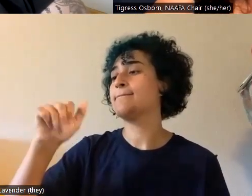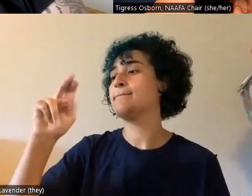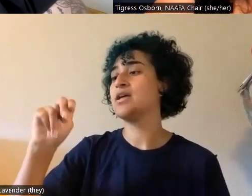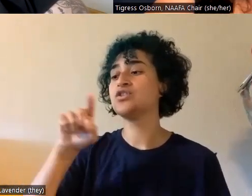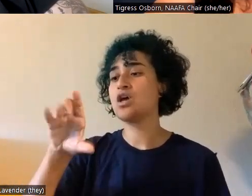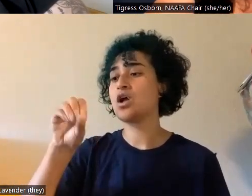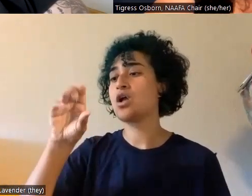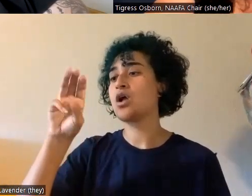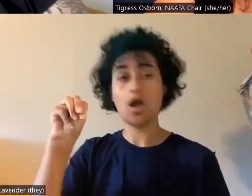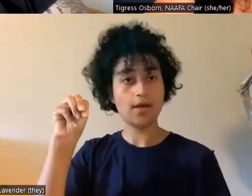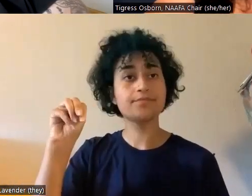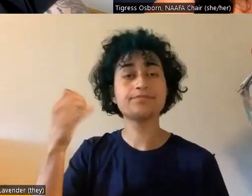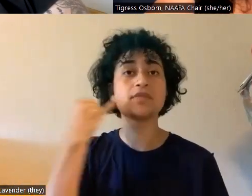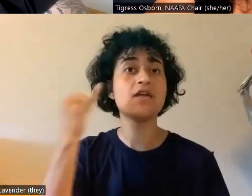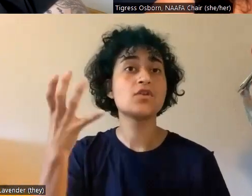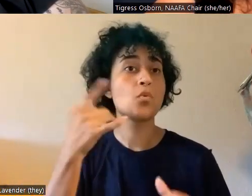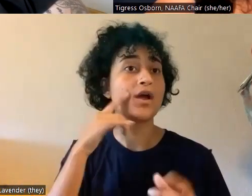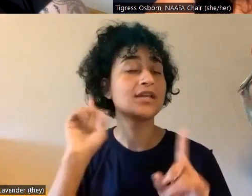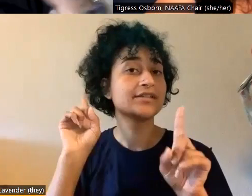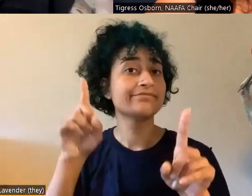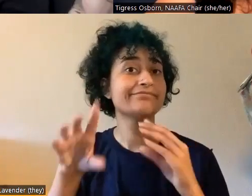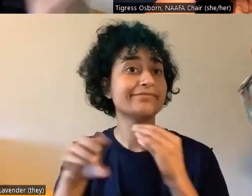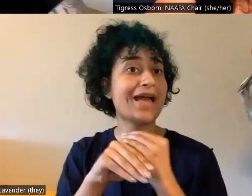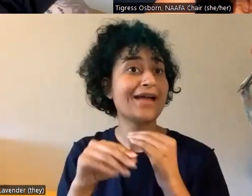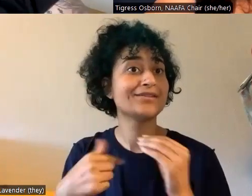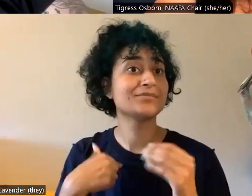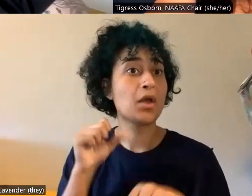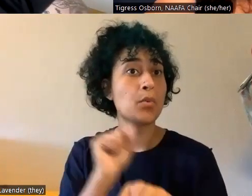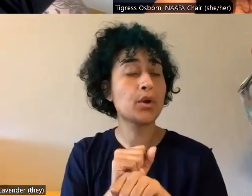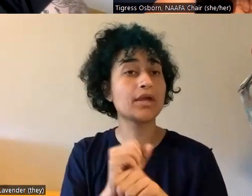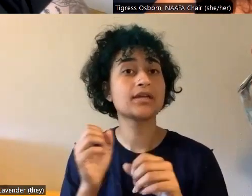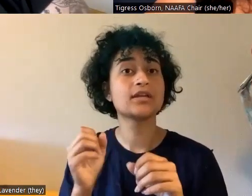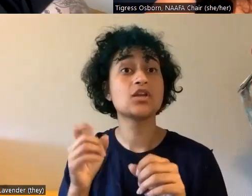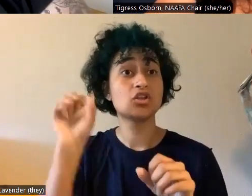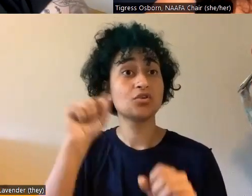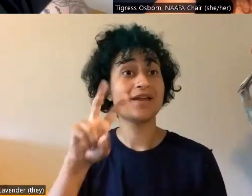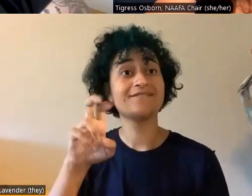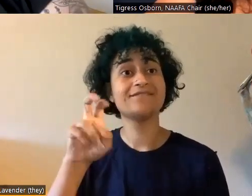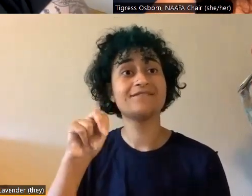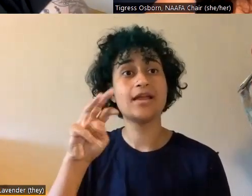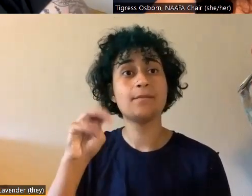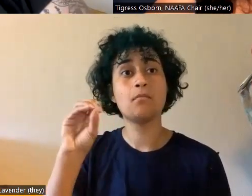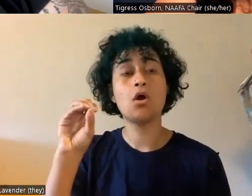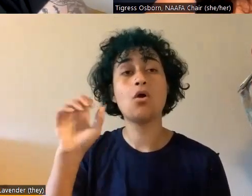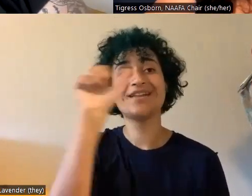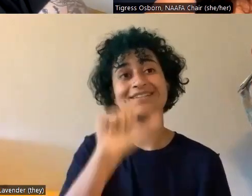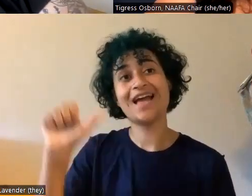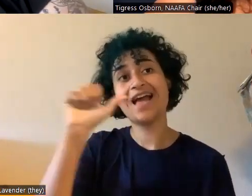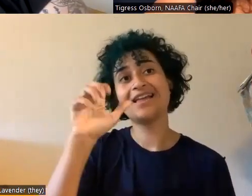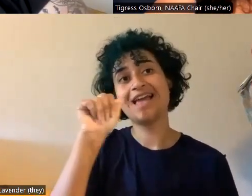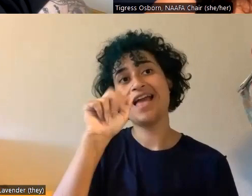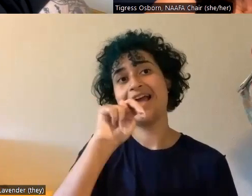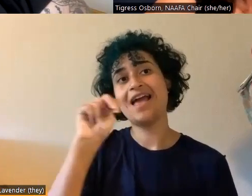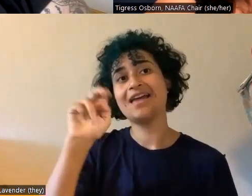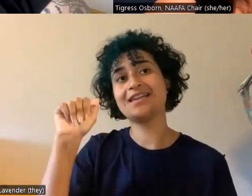uh, ever-growing community, you can Venmo me. And that is, uh, at Anna Louise dash Chapman,